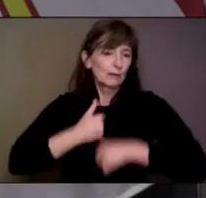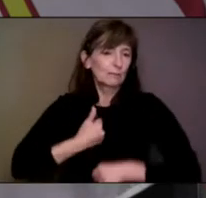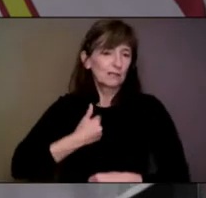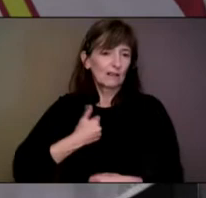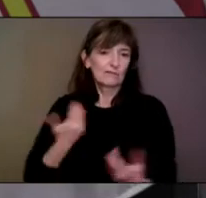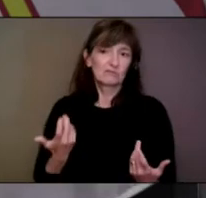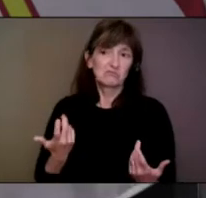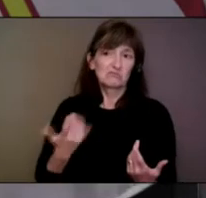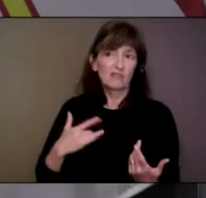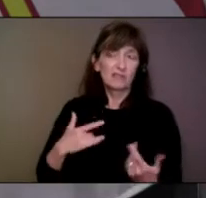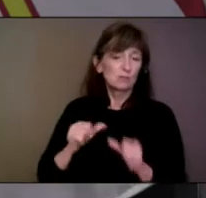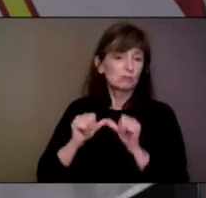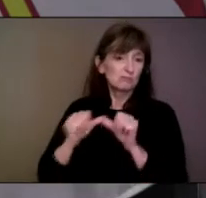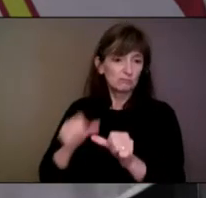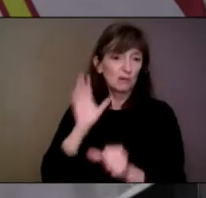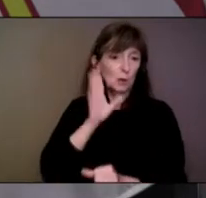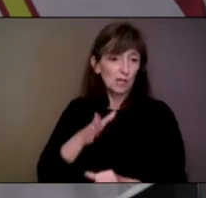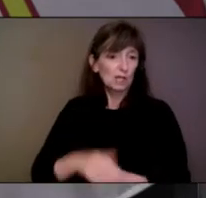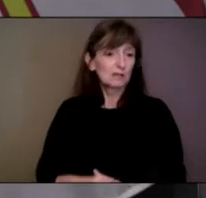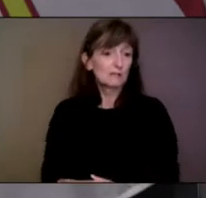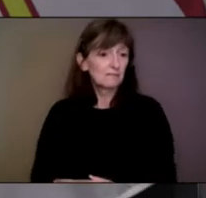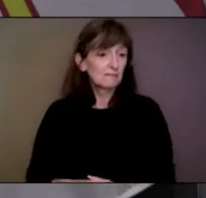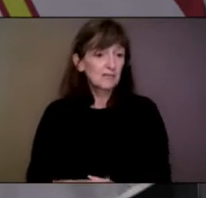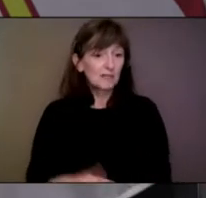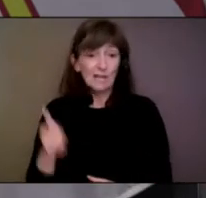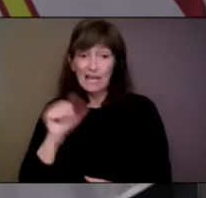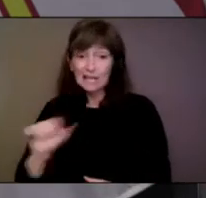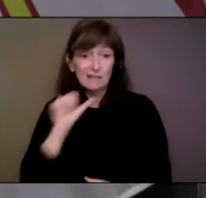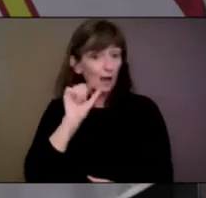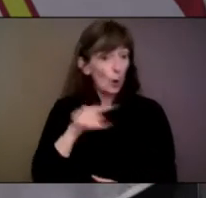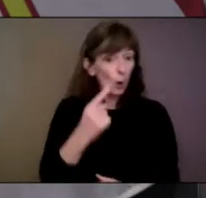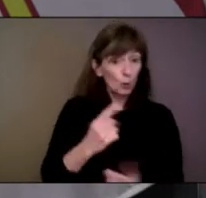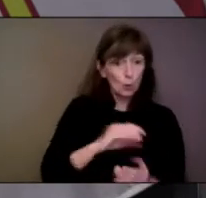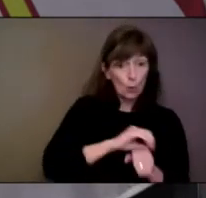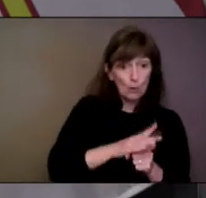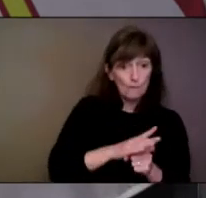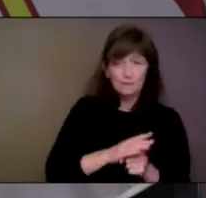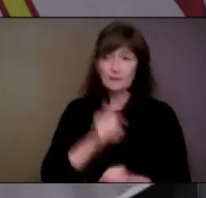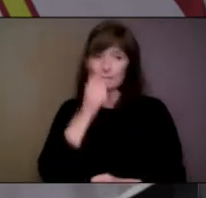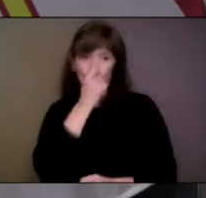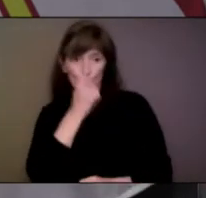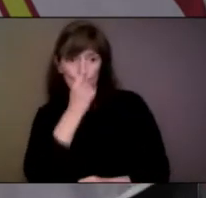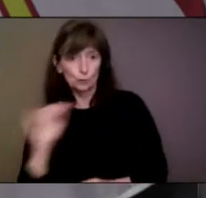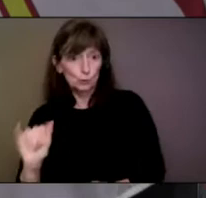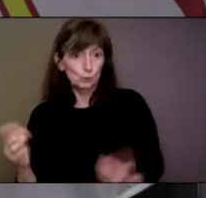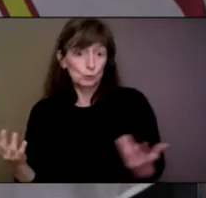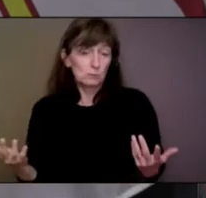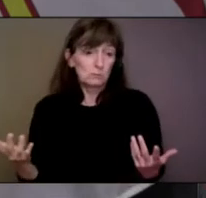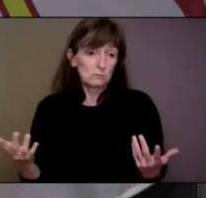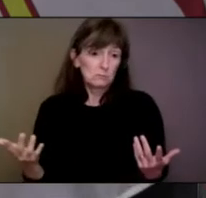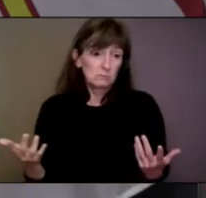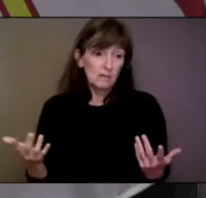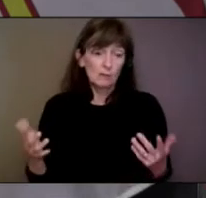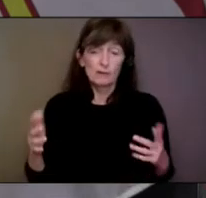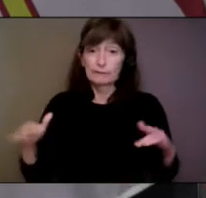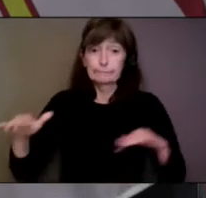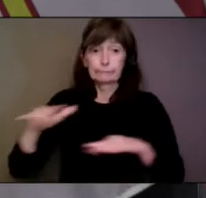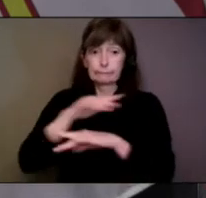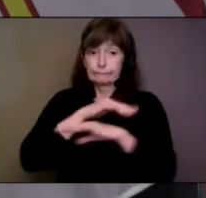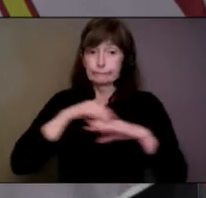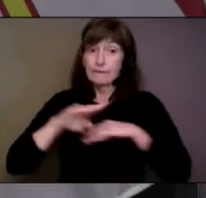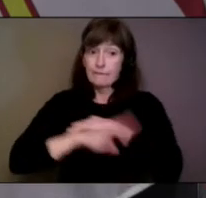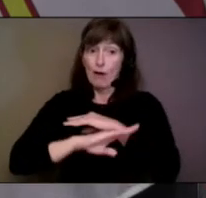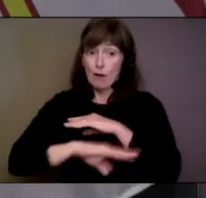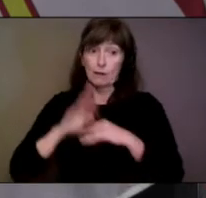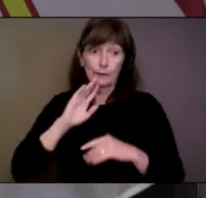to reduce your risk of getting sick with any respiratory virus. And we're going to have lots of respiratory viruses in all likelihood circulating this fall, just as